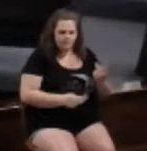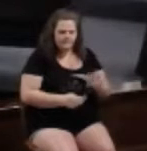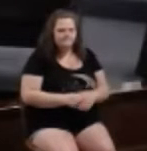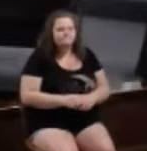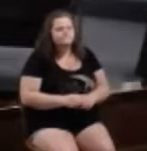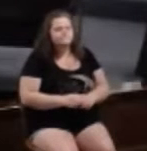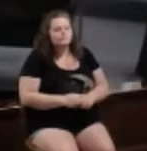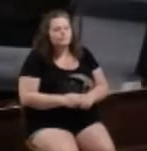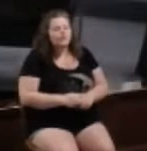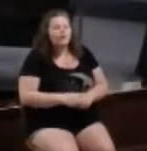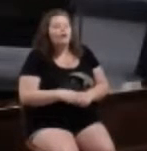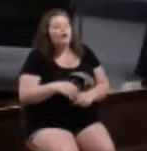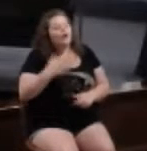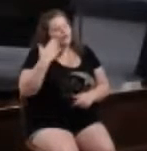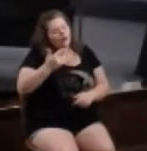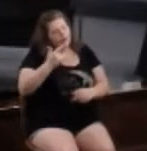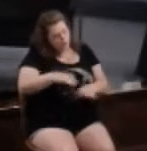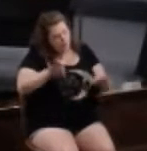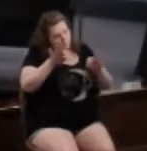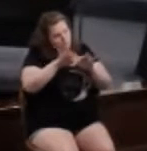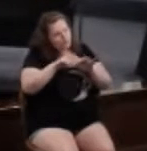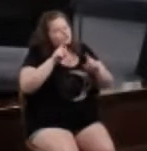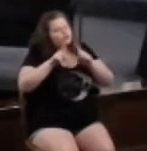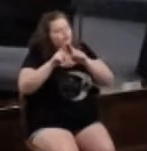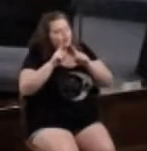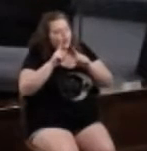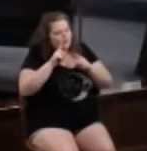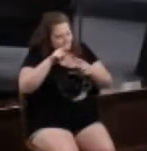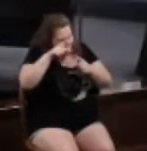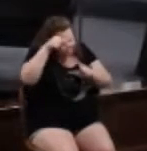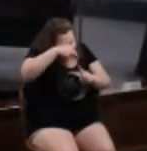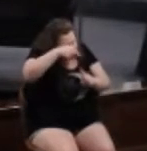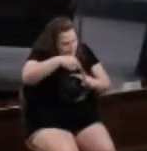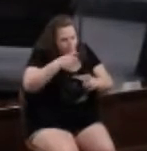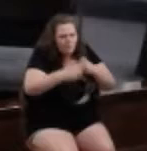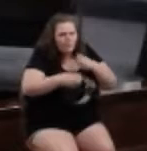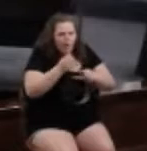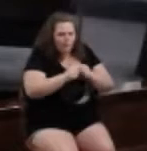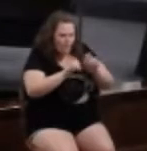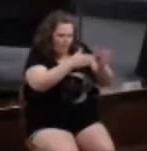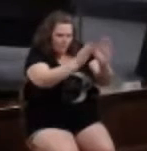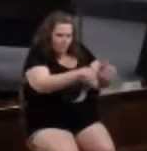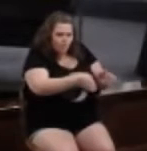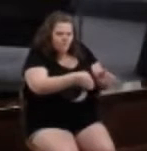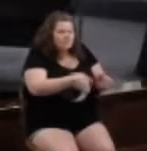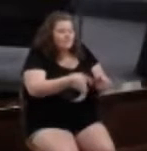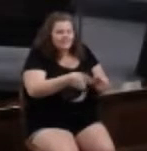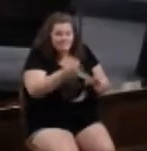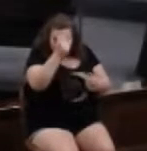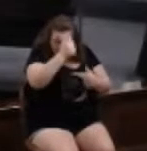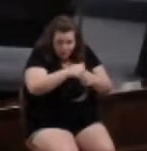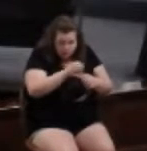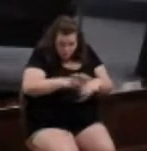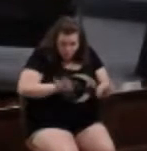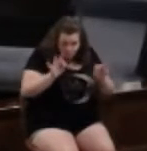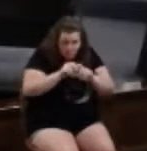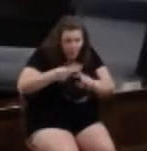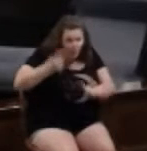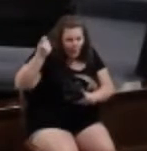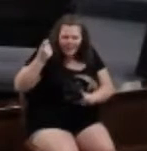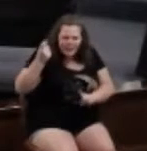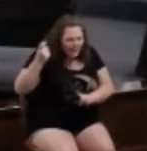This is where you talk about the problem with the person. Remember, the object is not winning, but reconciliation.